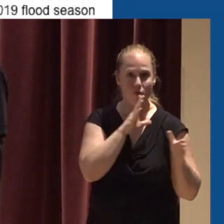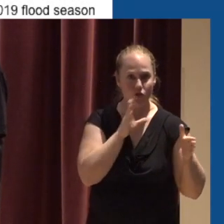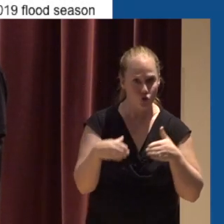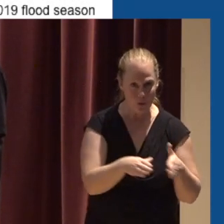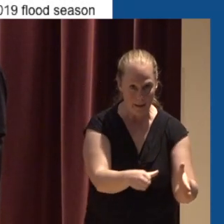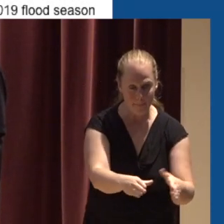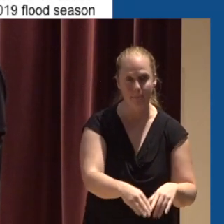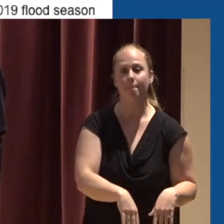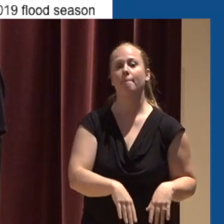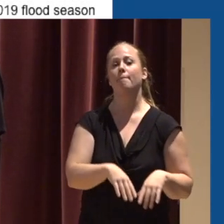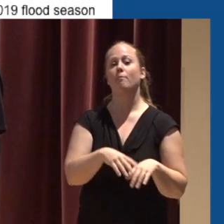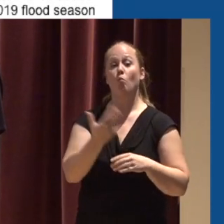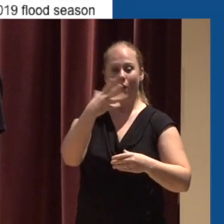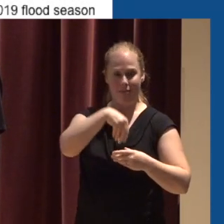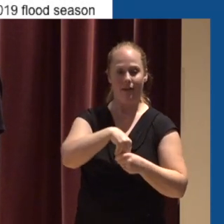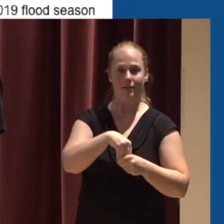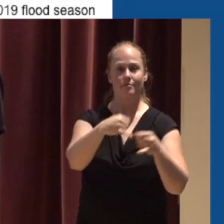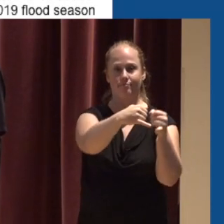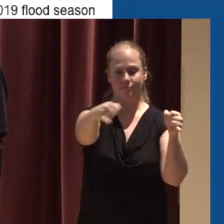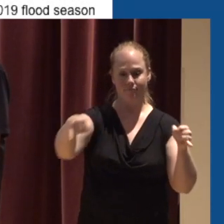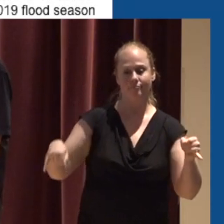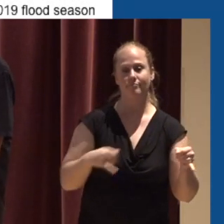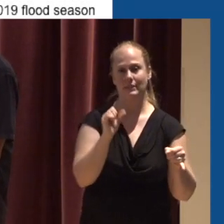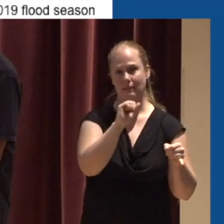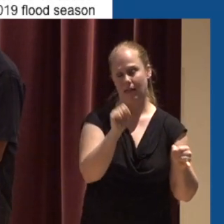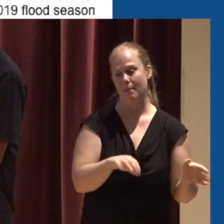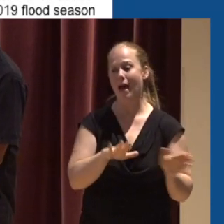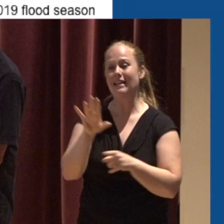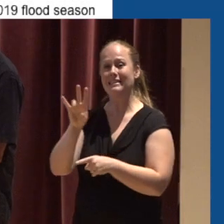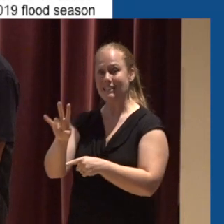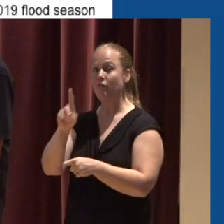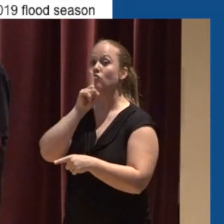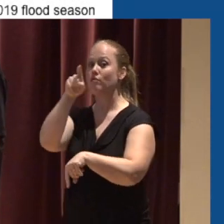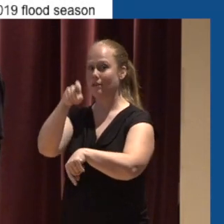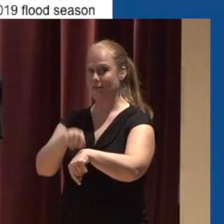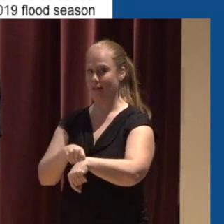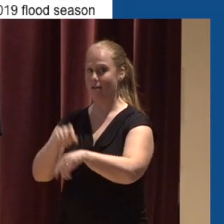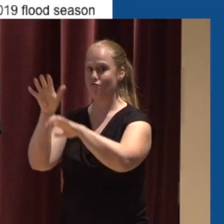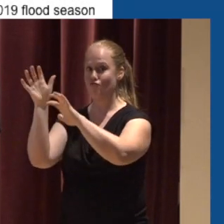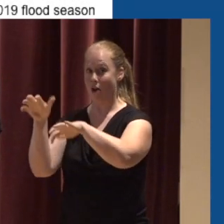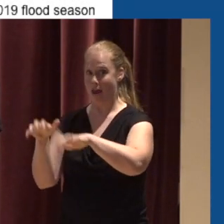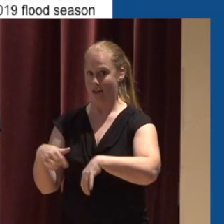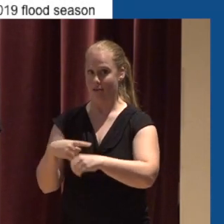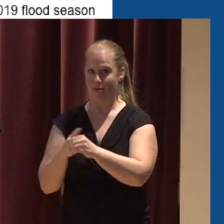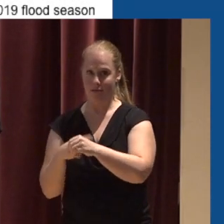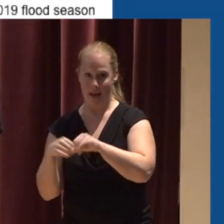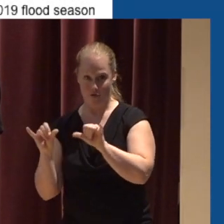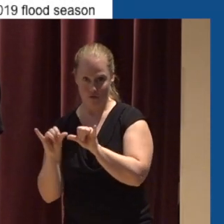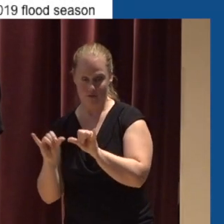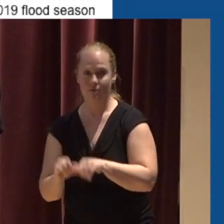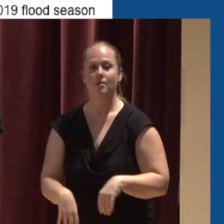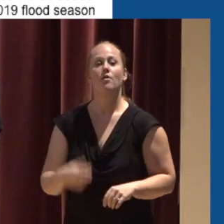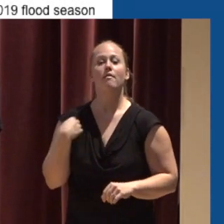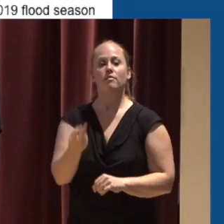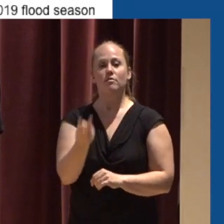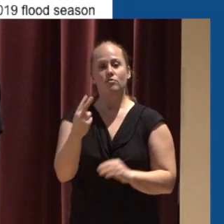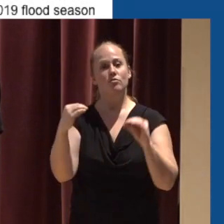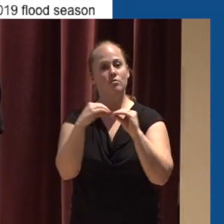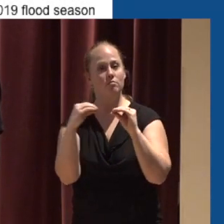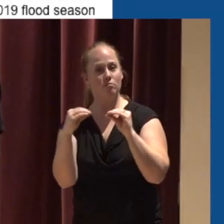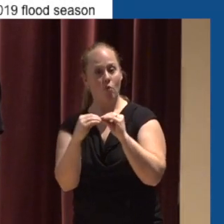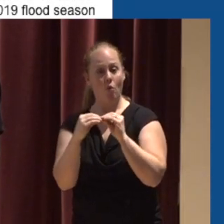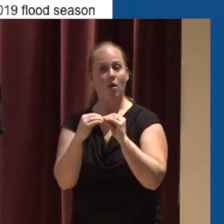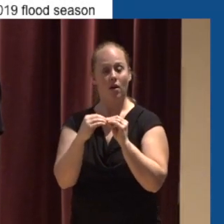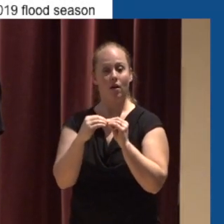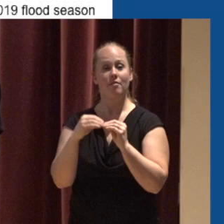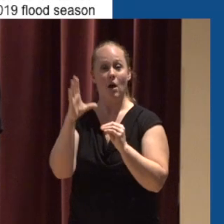today within the city limits As well as seven real-time rain gauges In addition to that we have two more stream gauges that